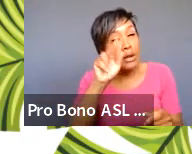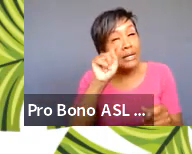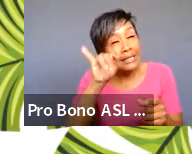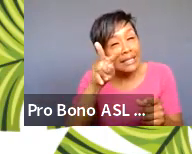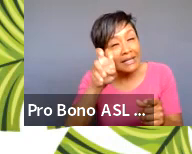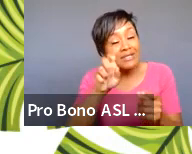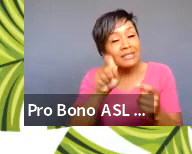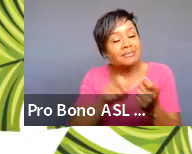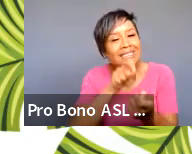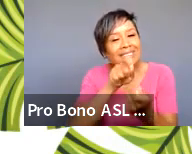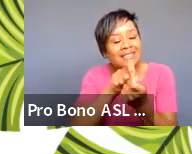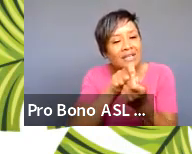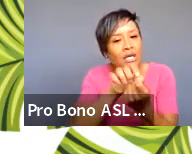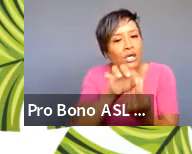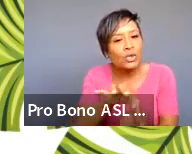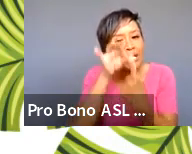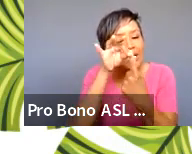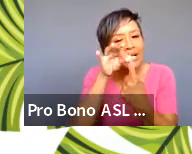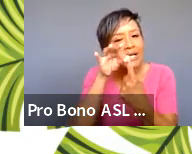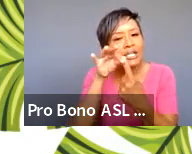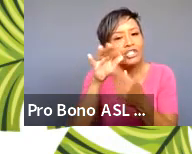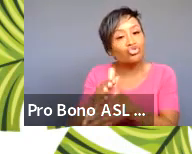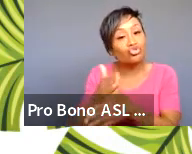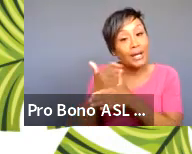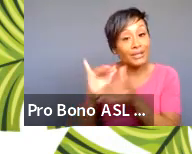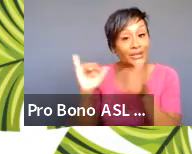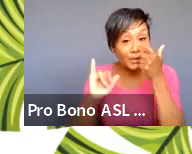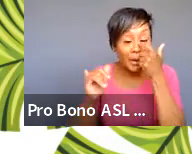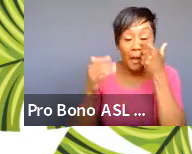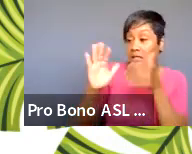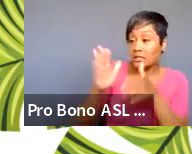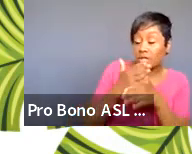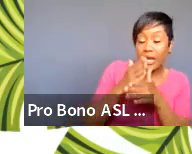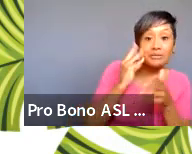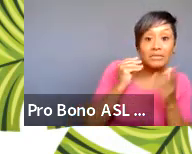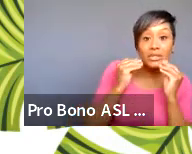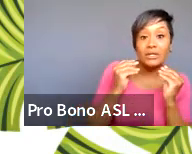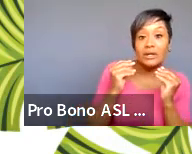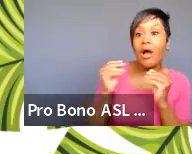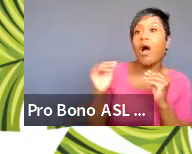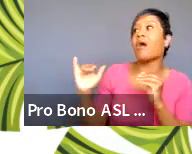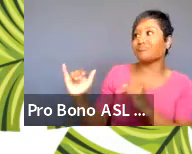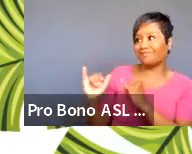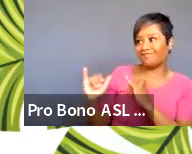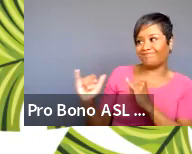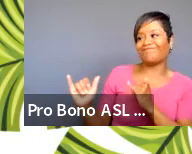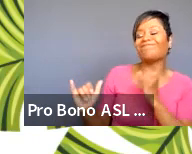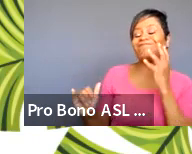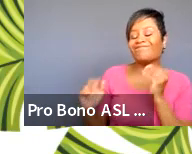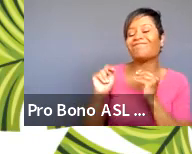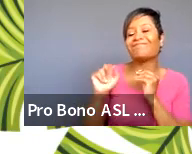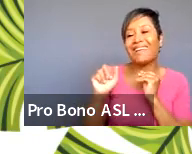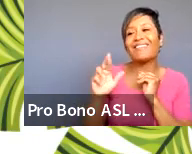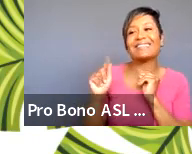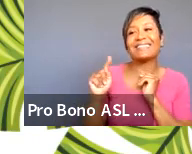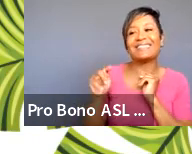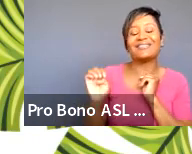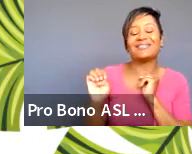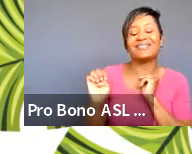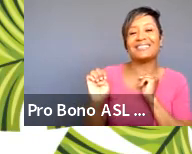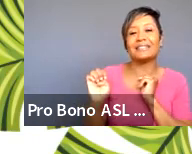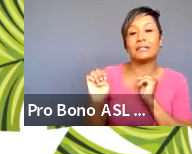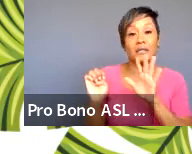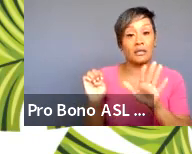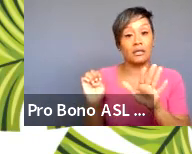can be shared you can have a shared experience and you can share narrative with someone when we talk about